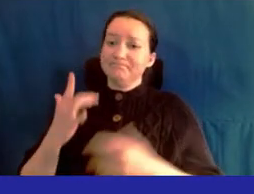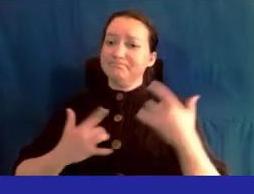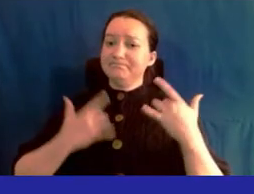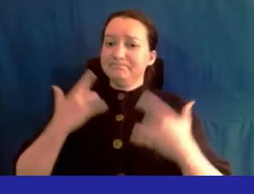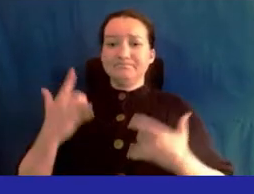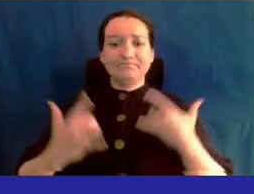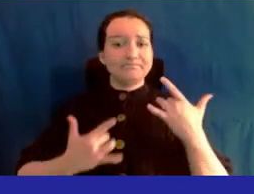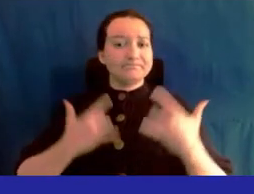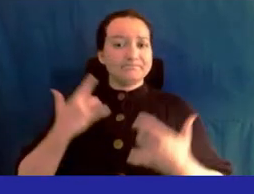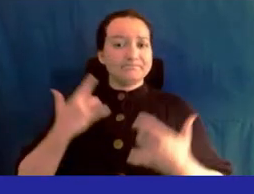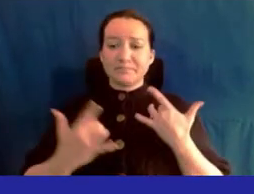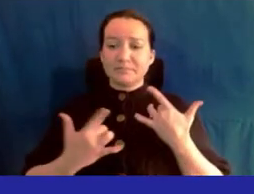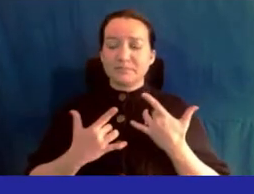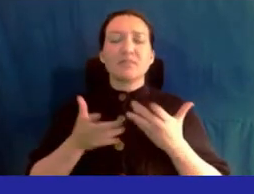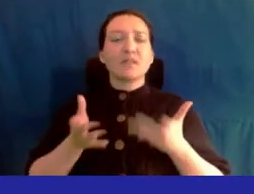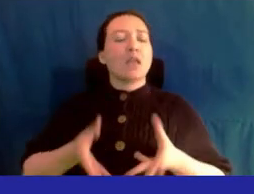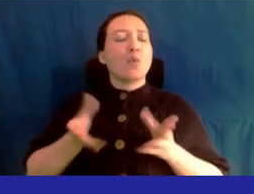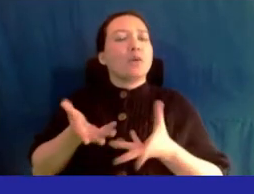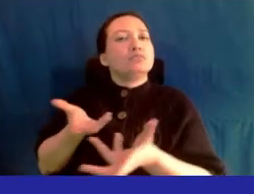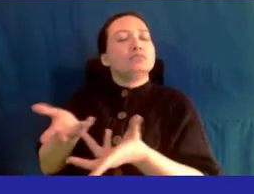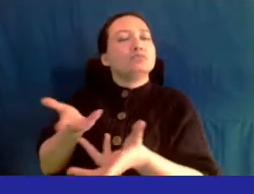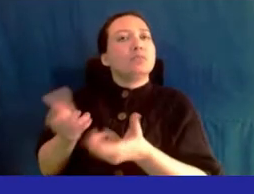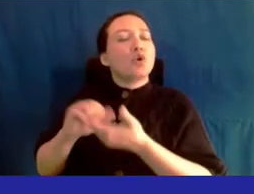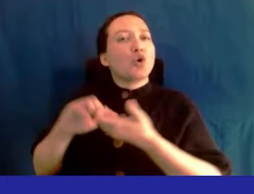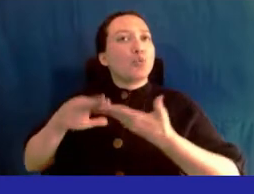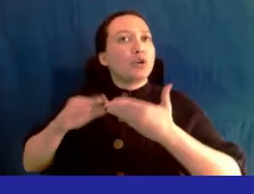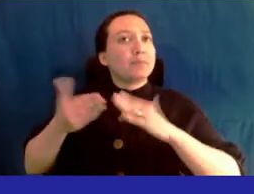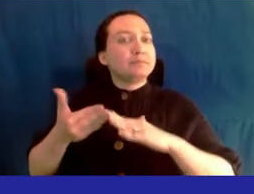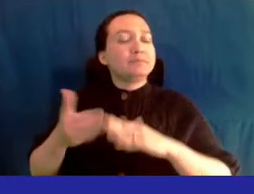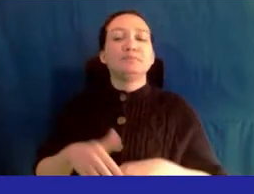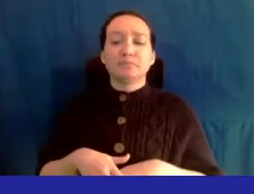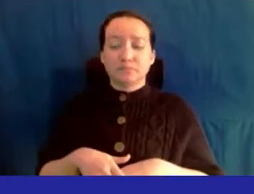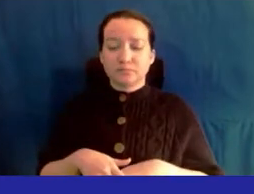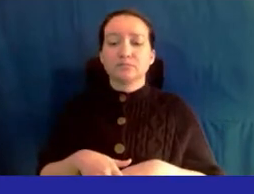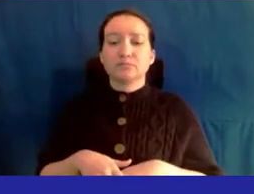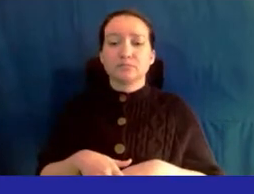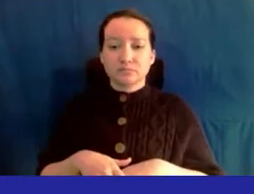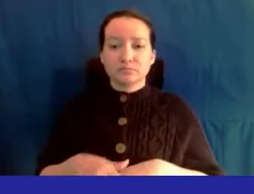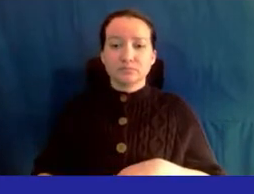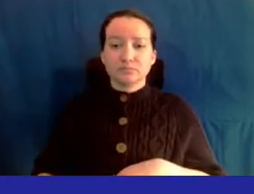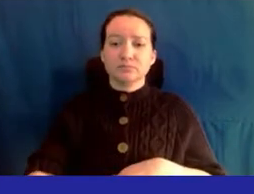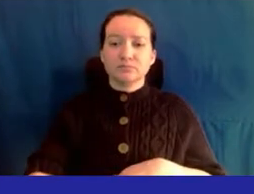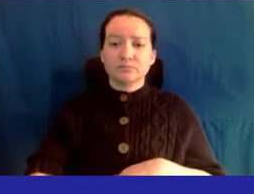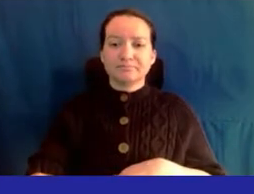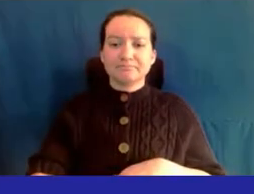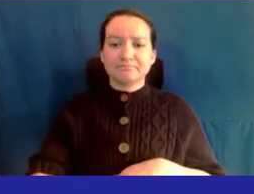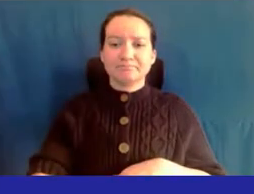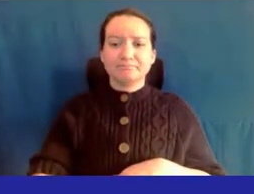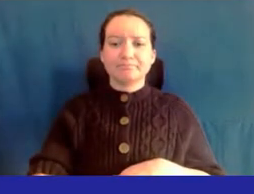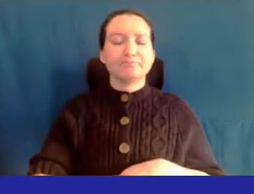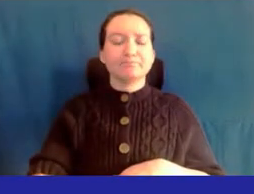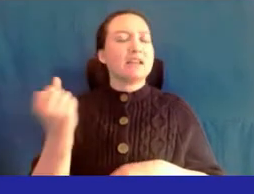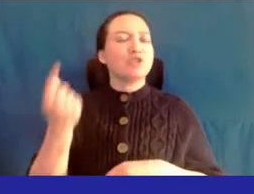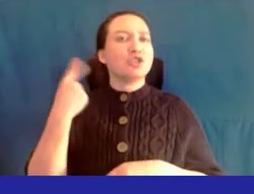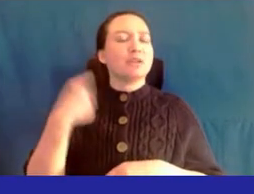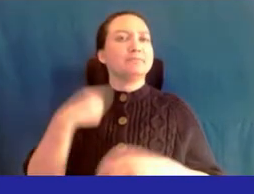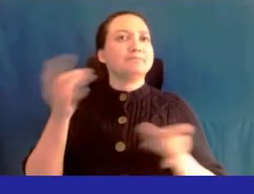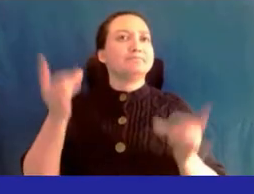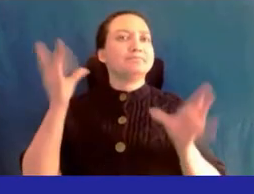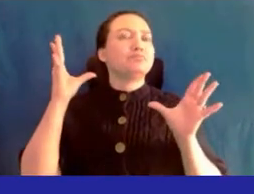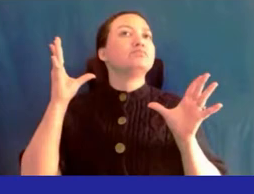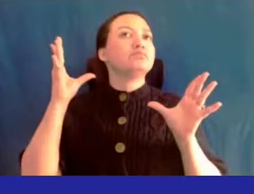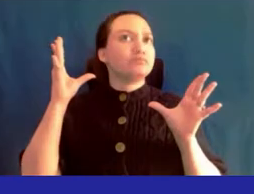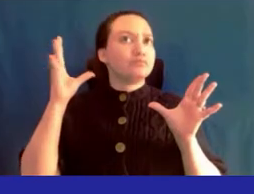it allows me to interact in the community. However, I had a crisis last year. I had my